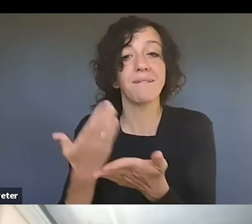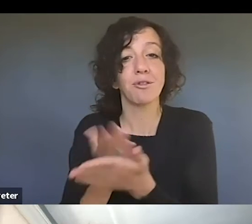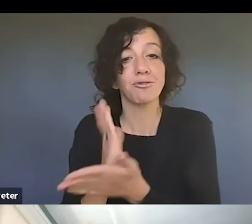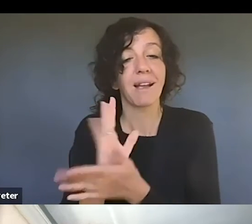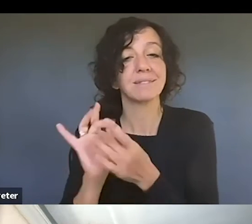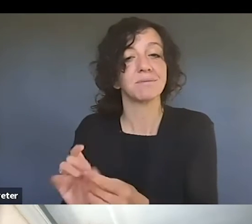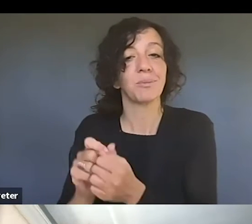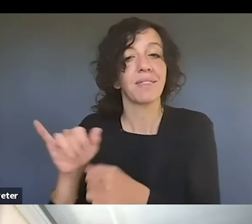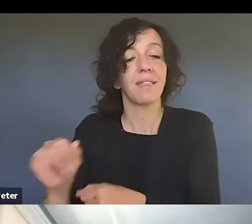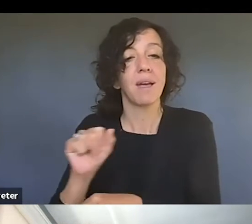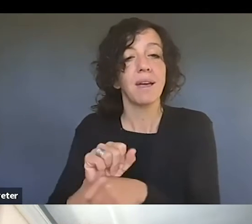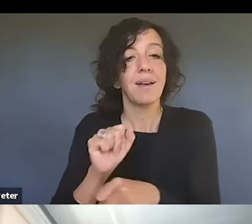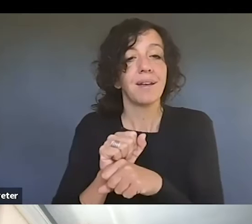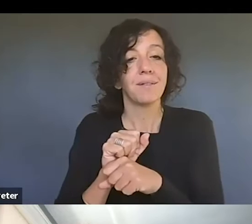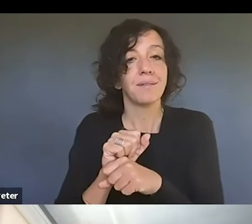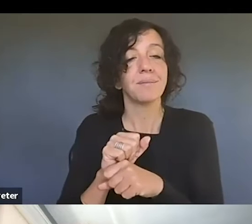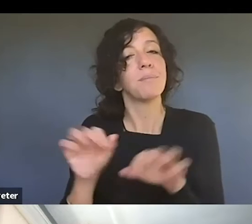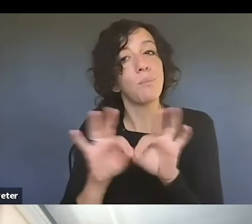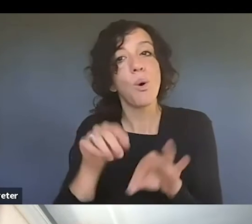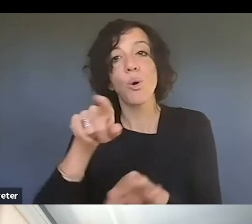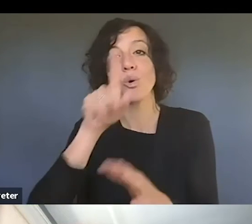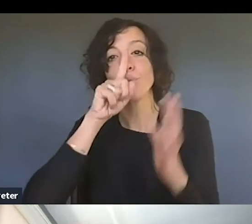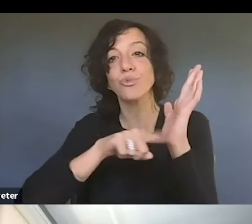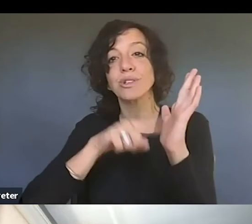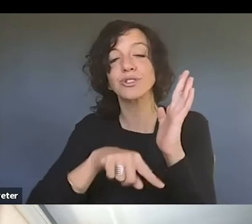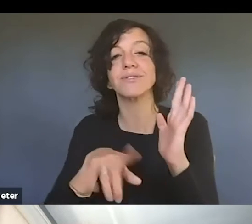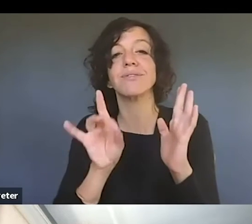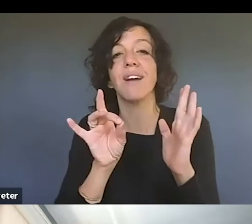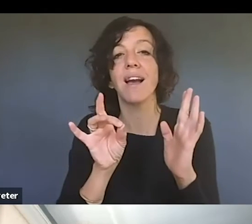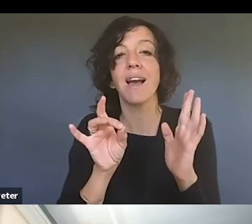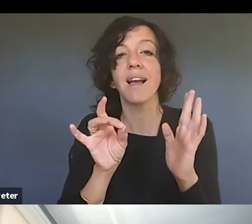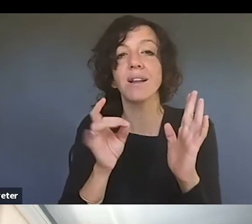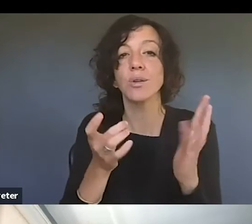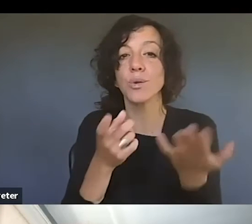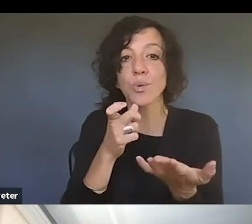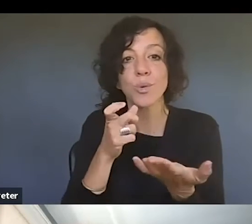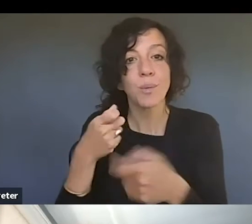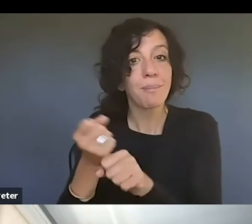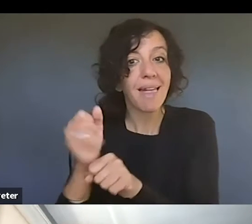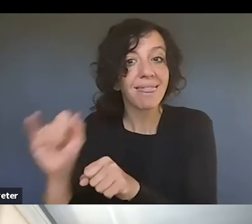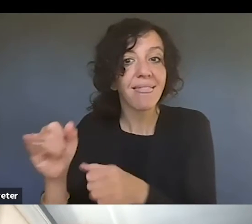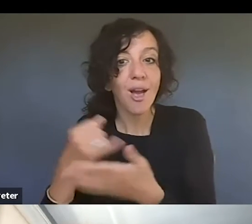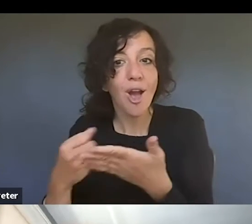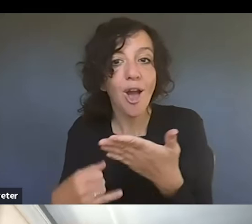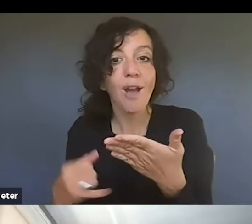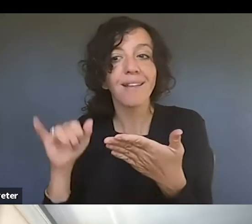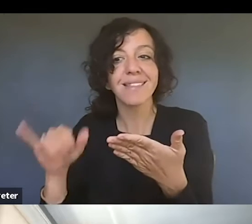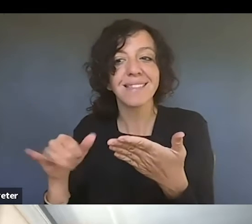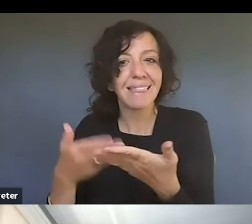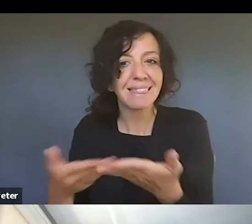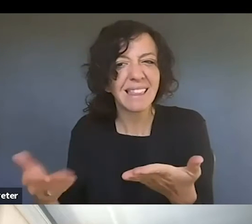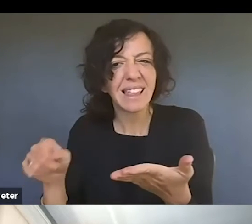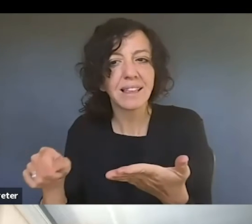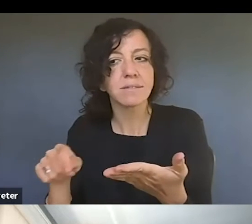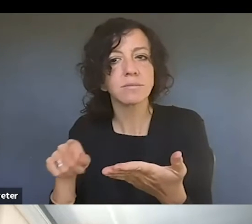work. You still want to do some research to find out, um, you know, perhaps who that author is, who that owner is, if it's